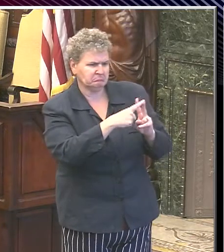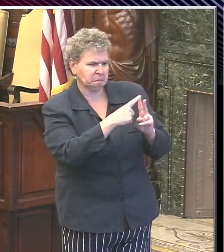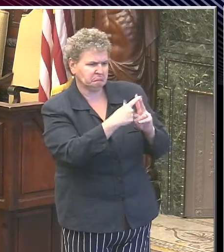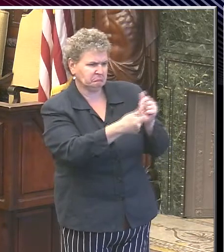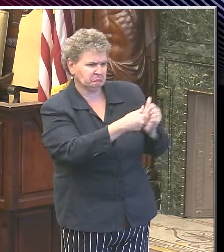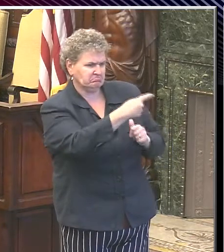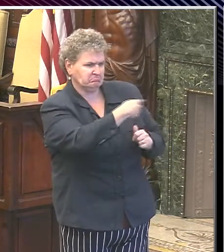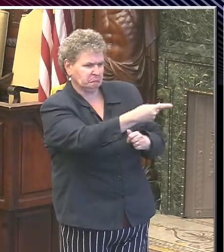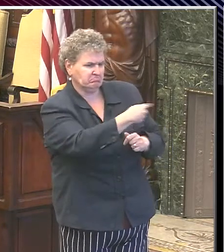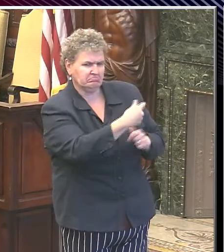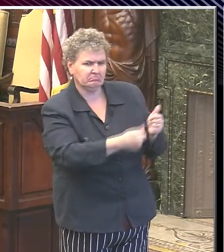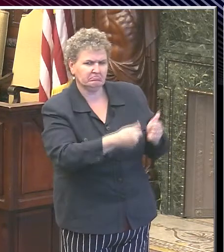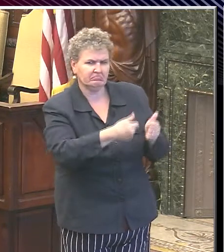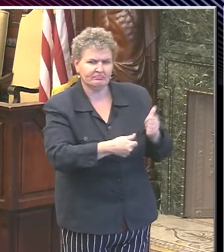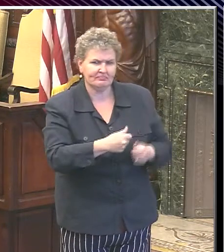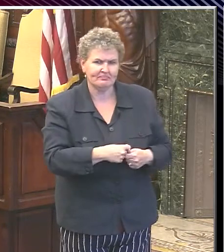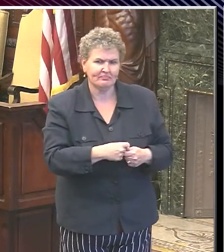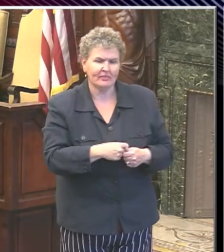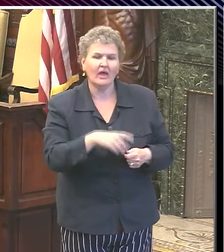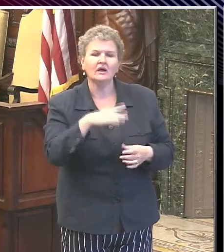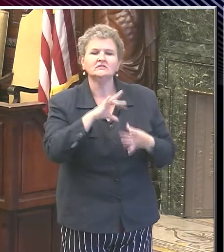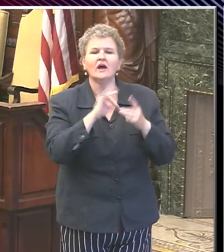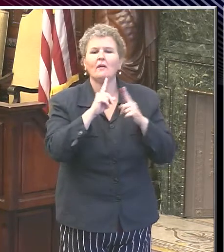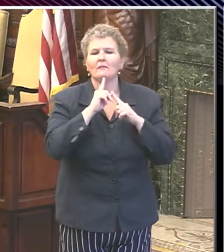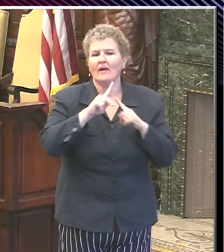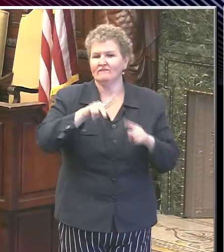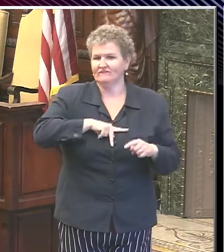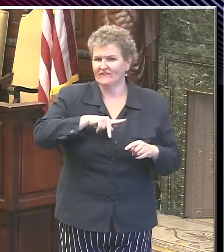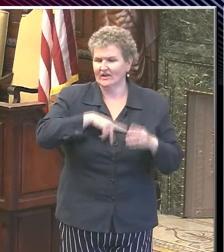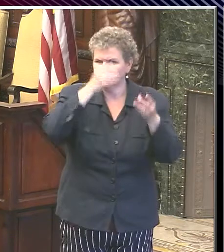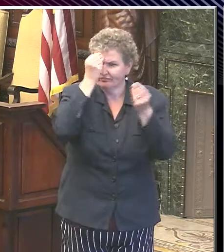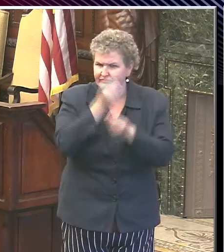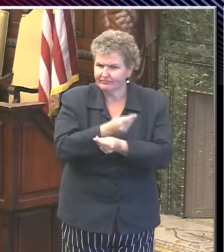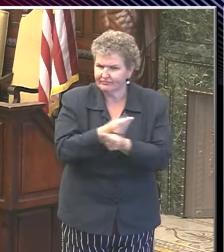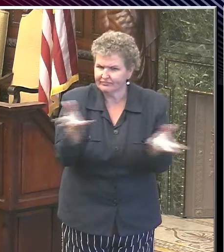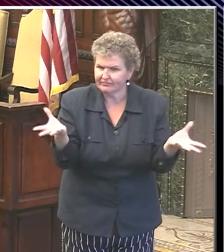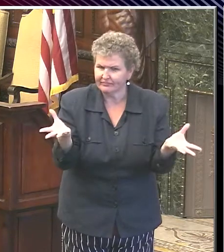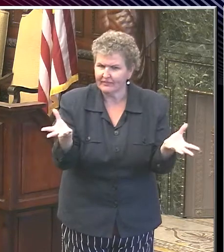you can tell us, given the Phillies announcement of COVID cases,